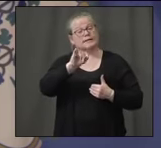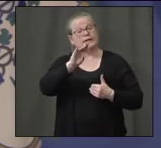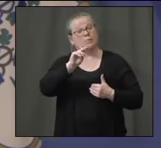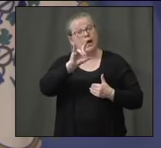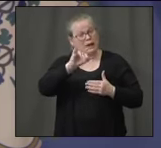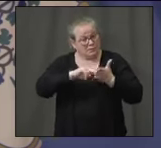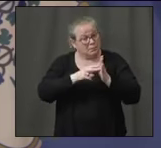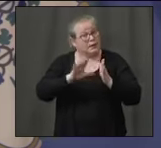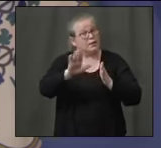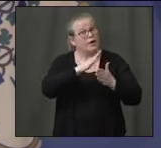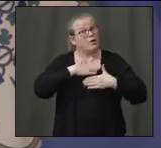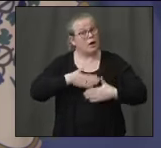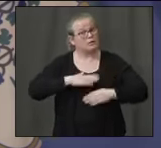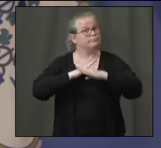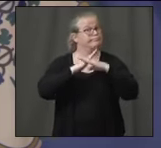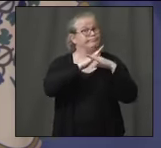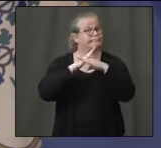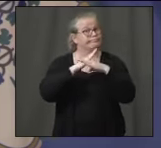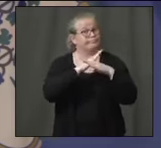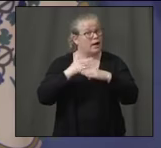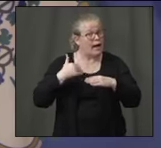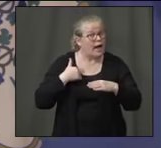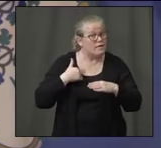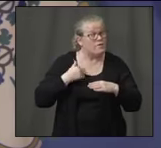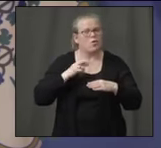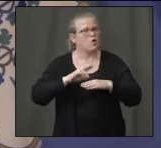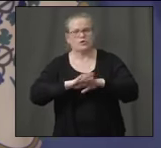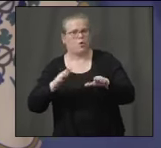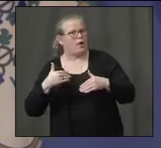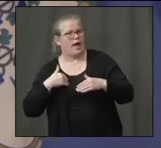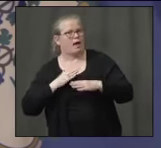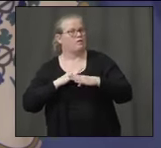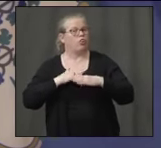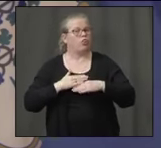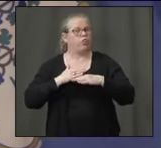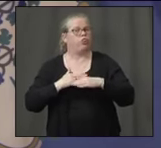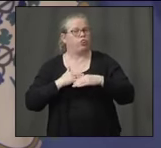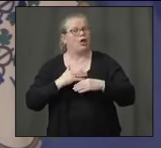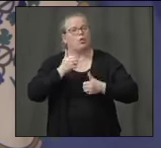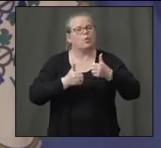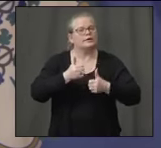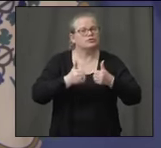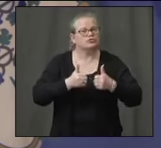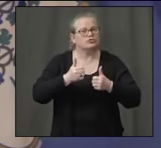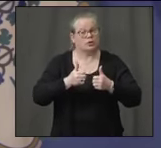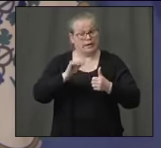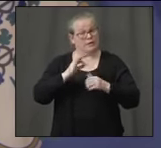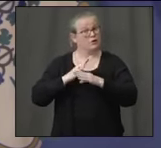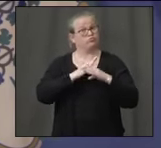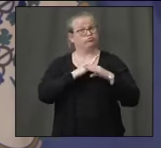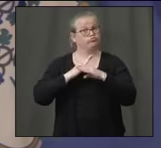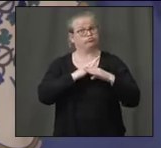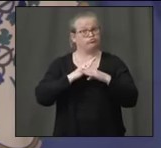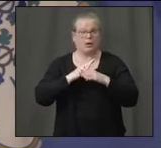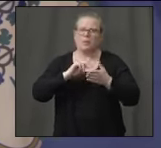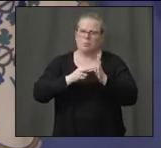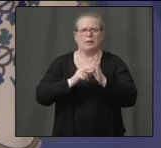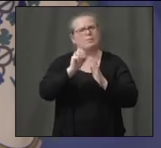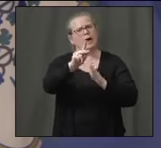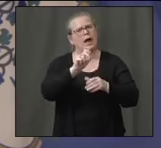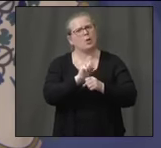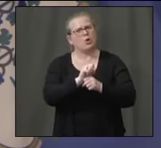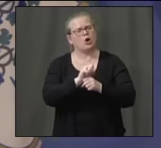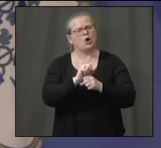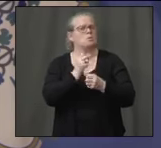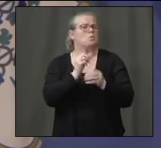affect our ability to get people back to work sooner and safer? I have a feeling that the PCR testing is going to be a little more